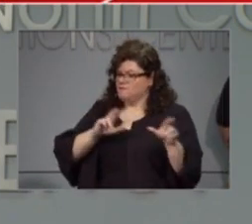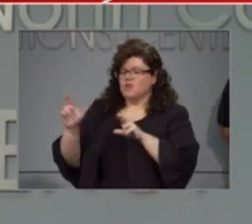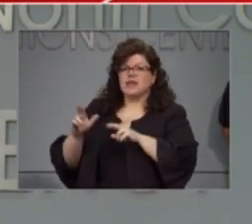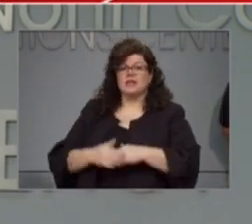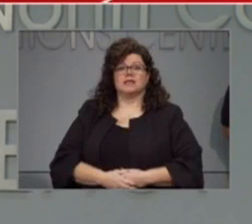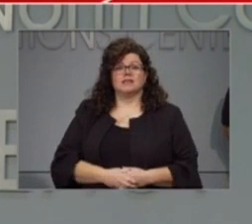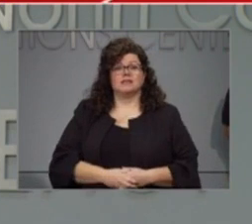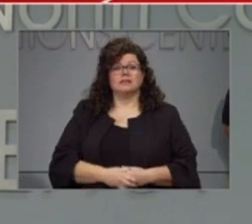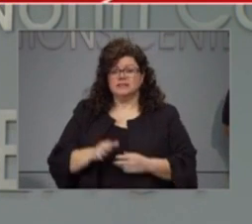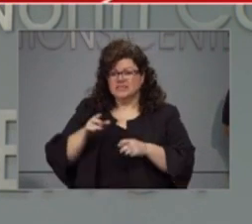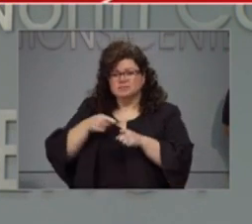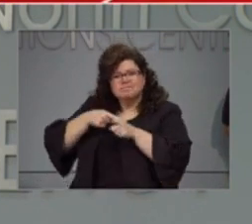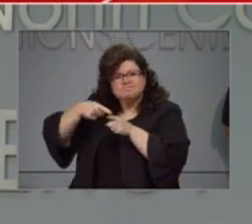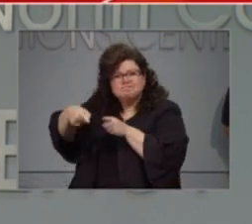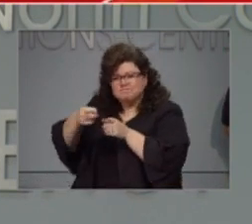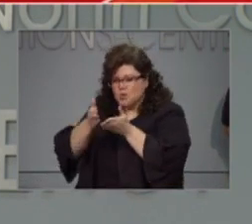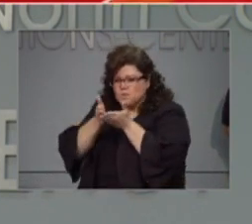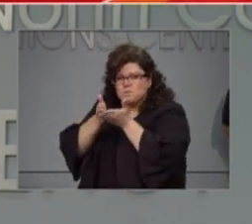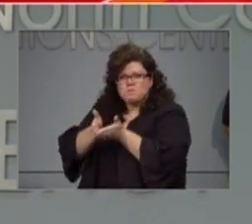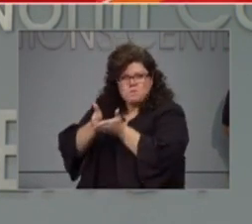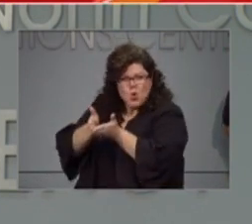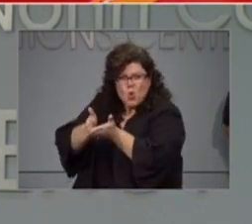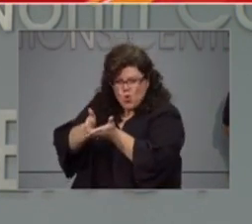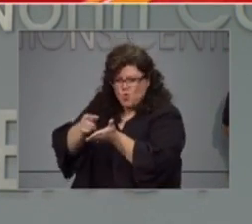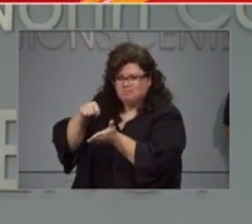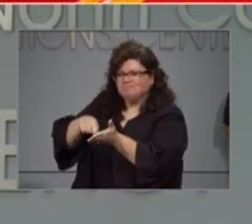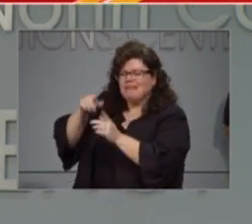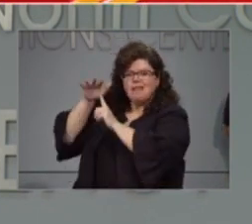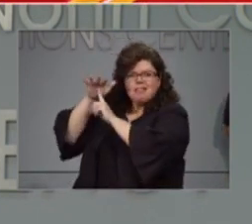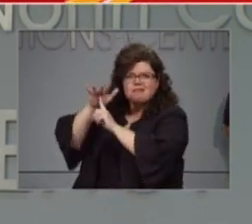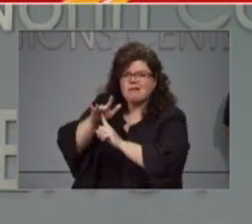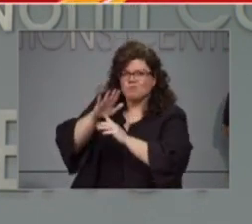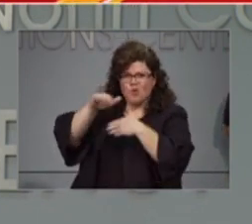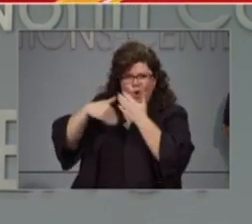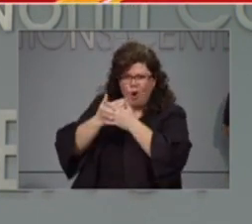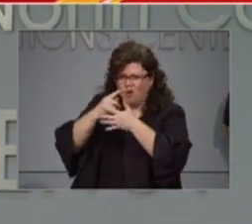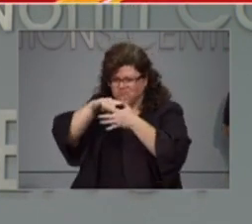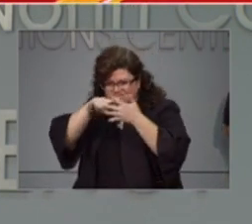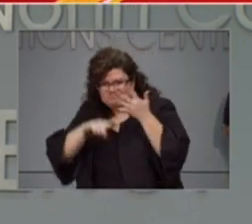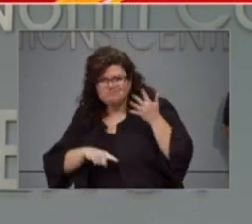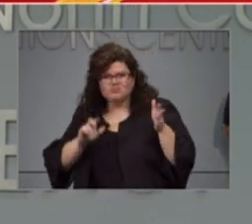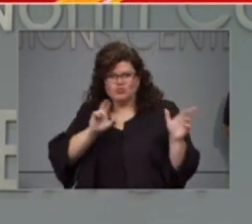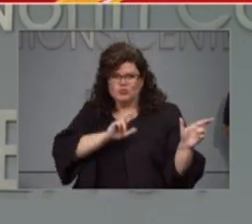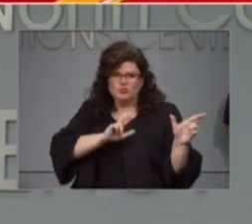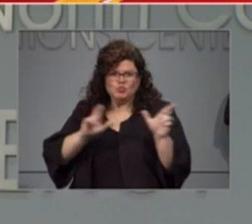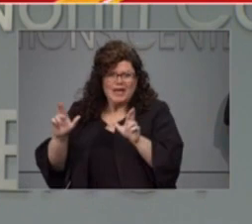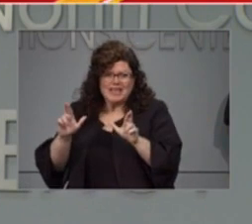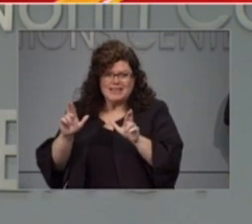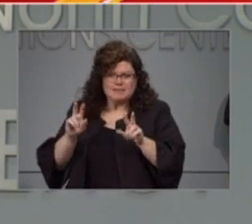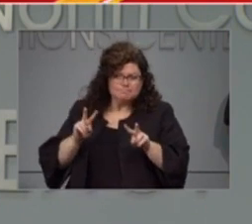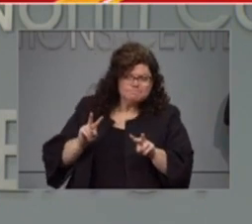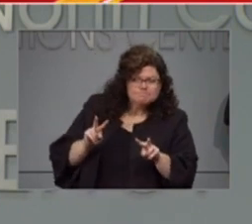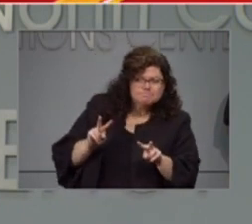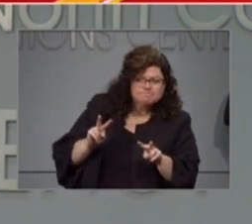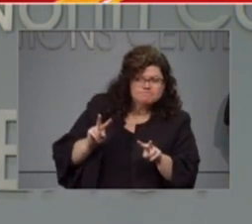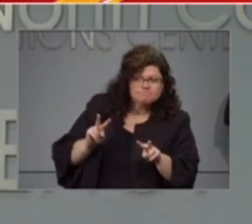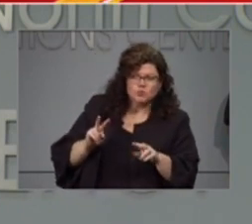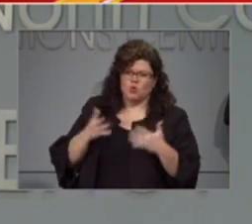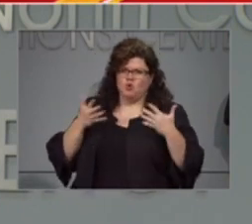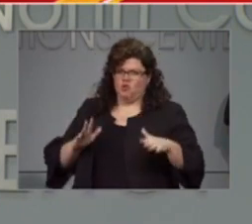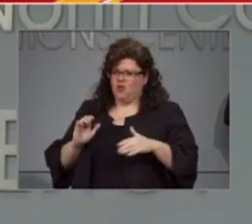water rescue teams, high water vehicles, and helicopters are standing by and have been strategically positioned.